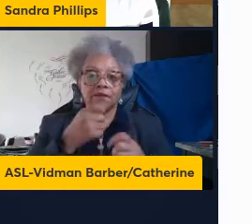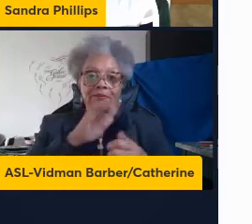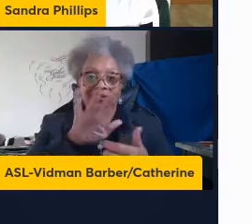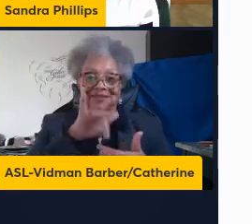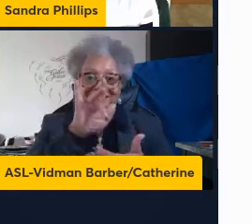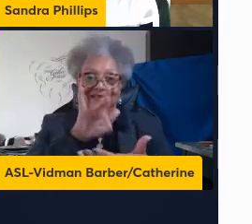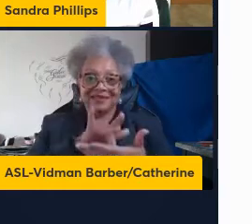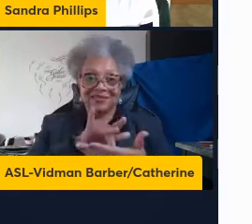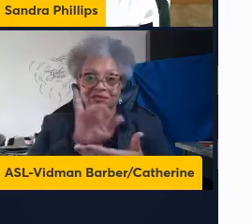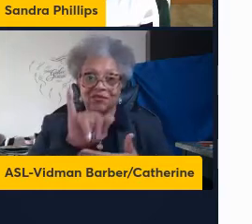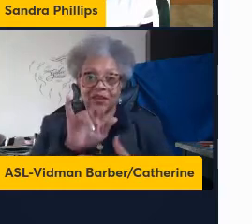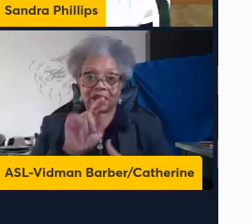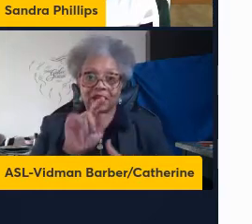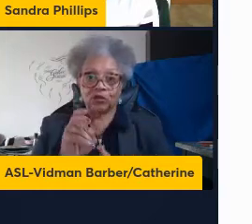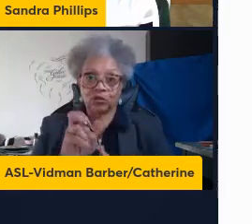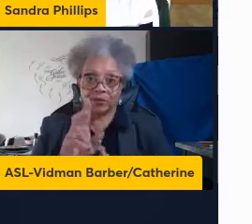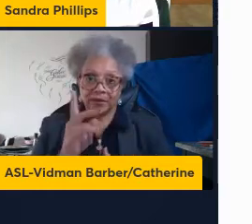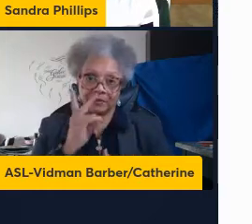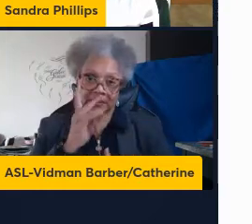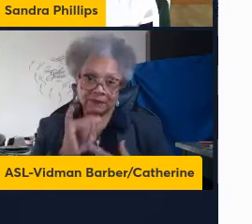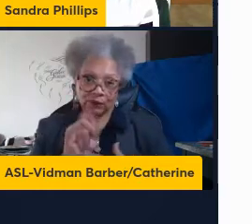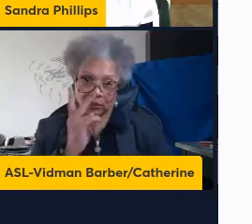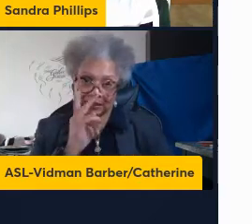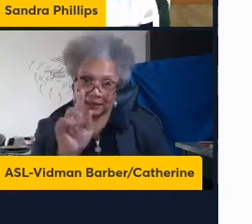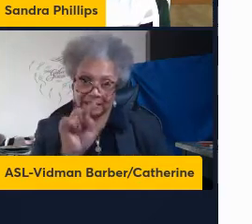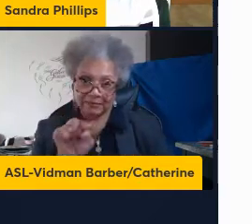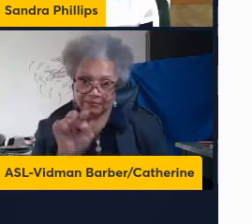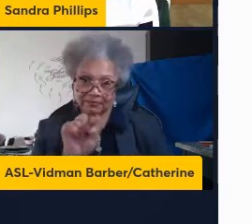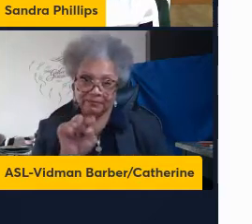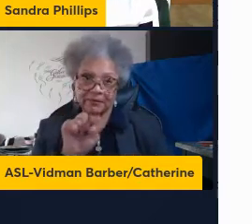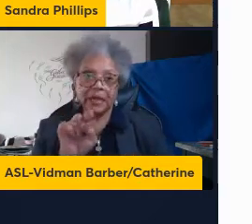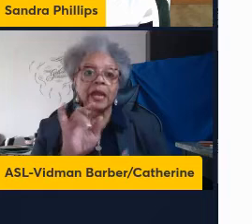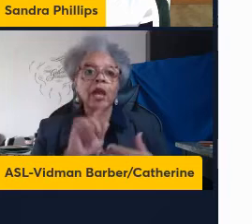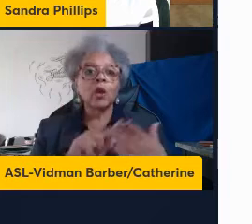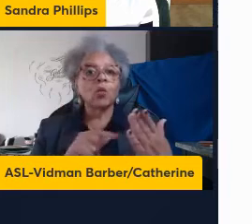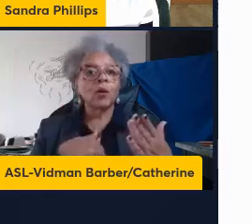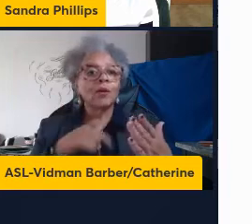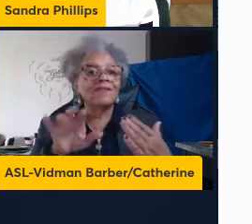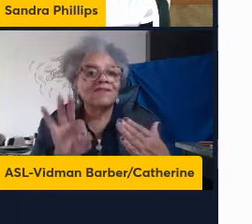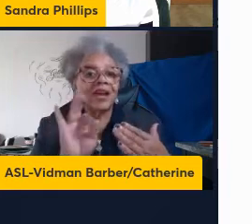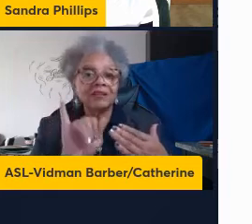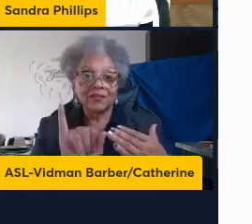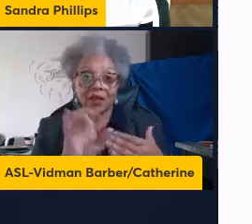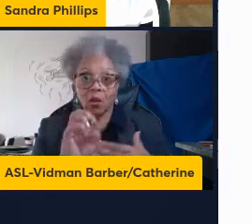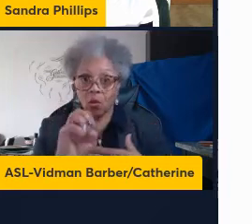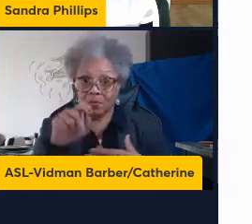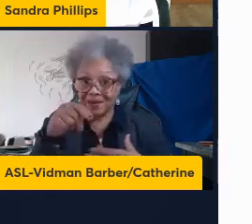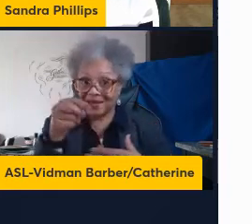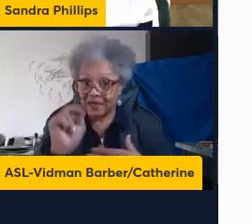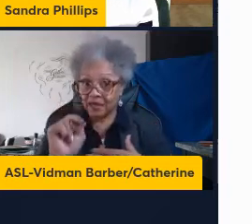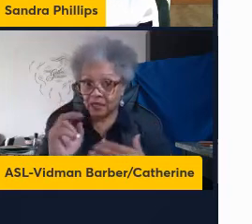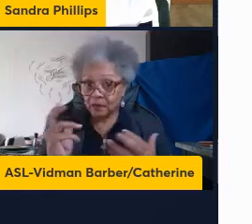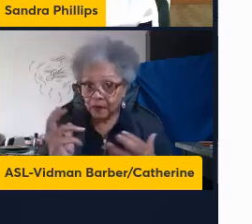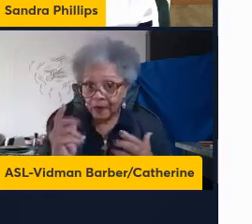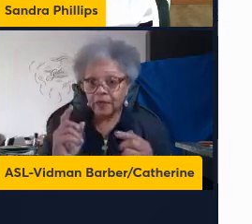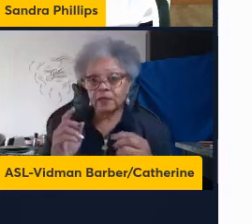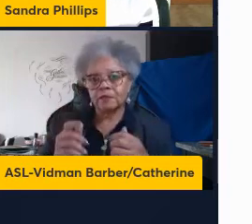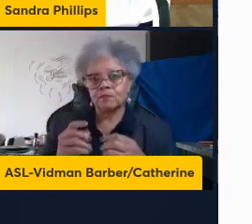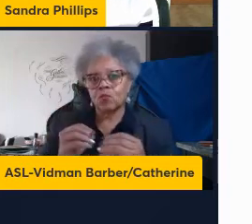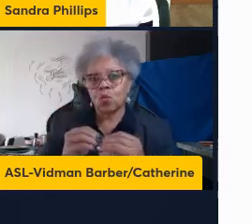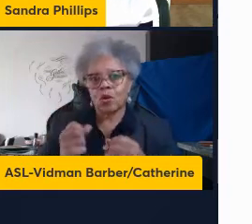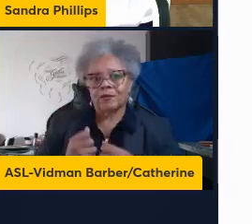the tumor. You can see those different regions here. And what we found is that OPN was more expressed